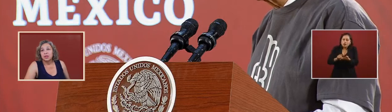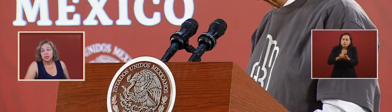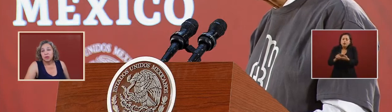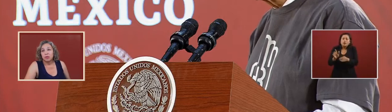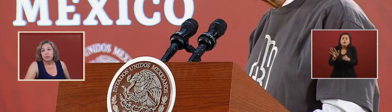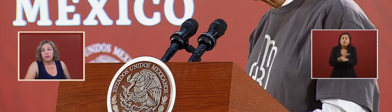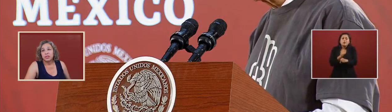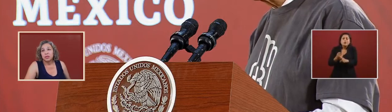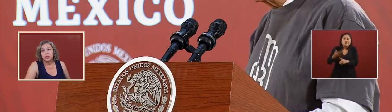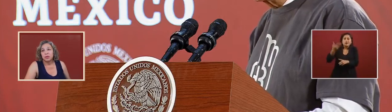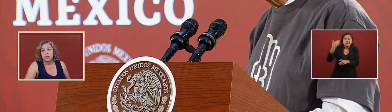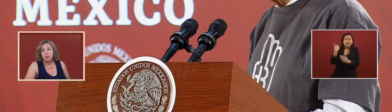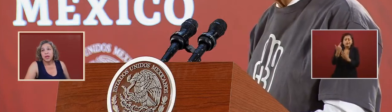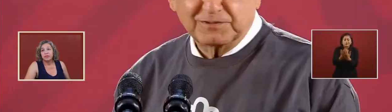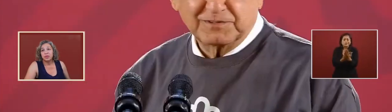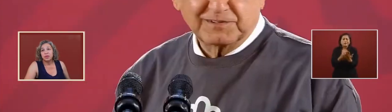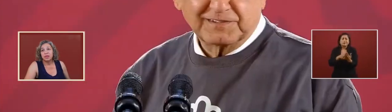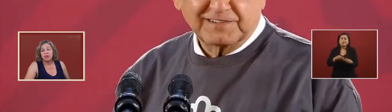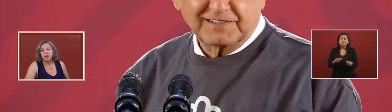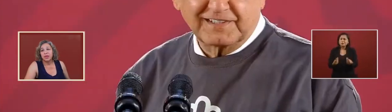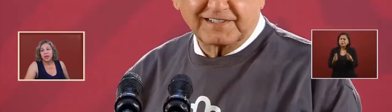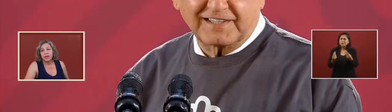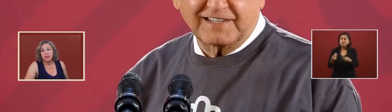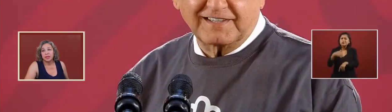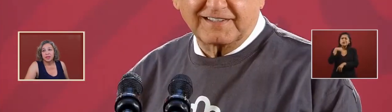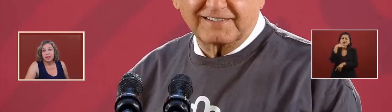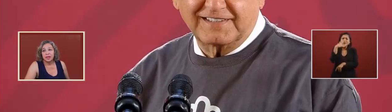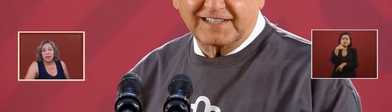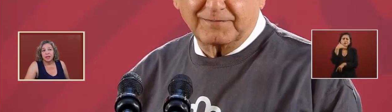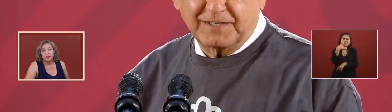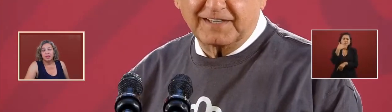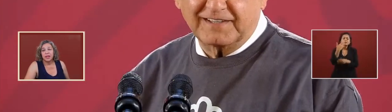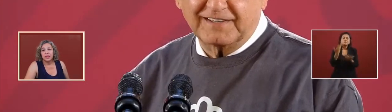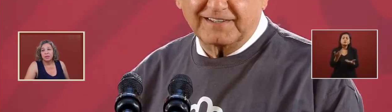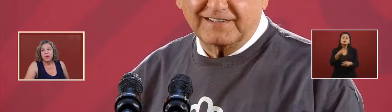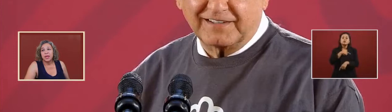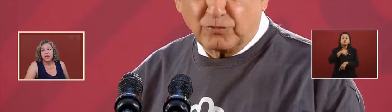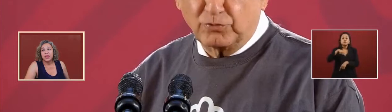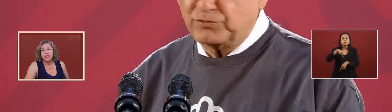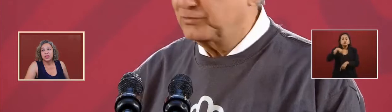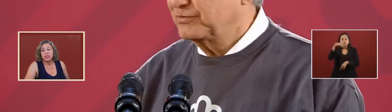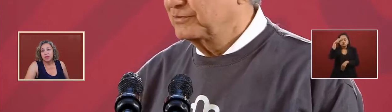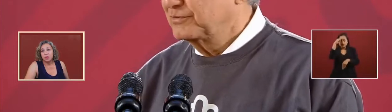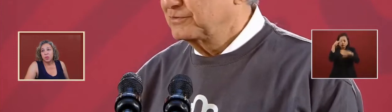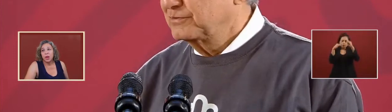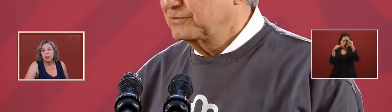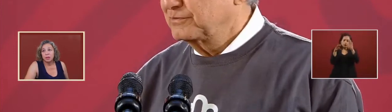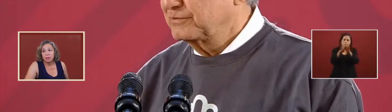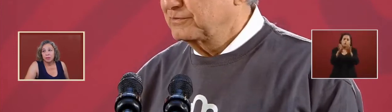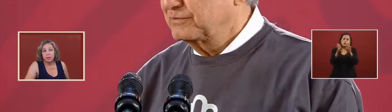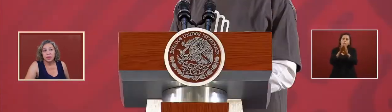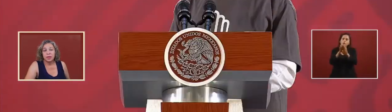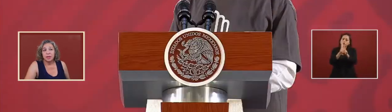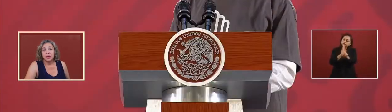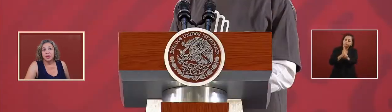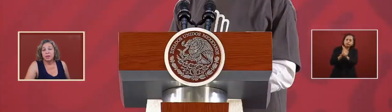so so first we have to resolve all that that the money gets to them well